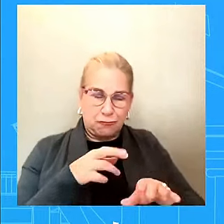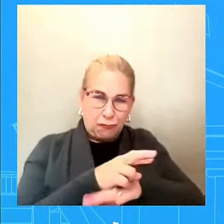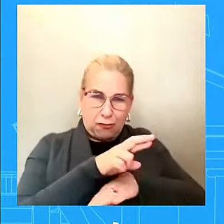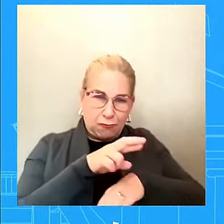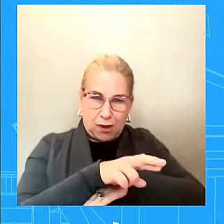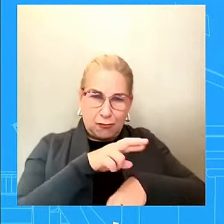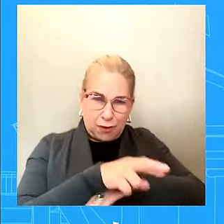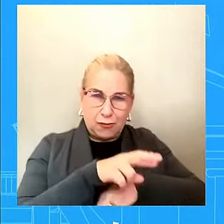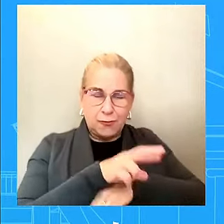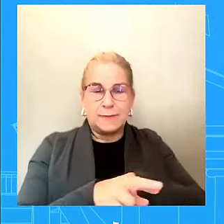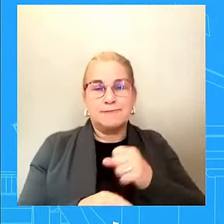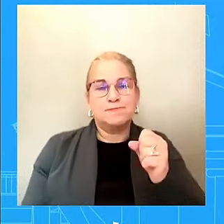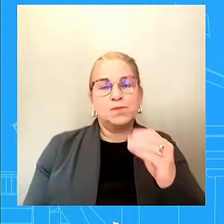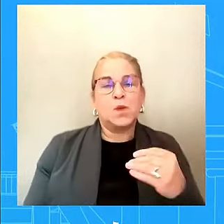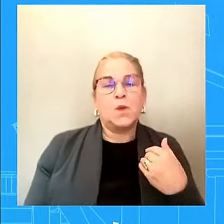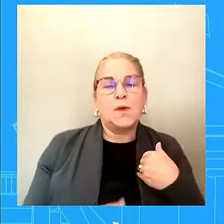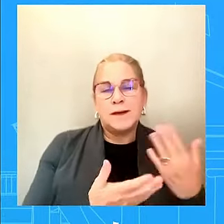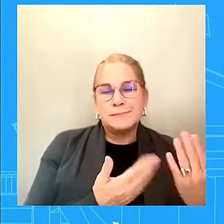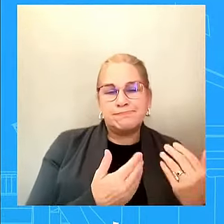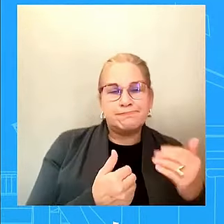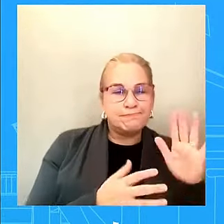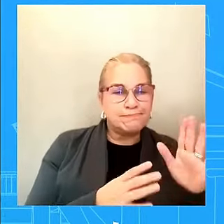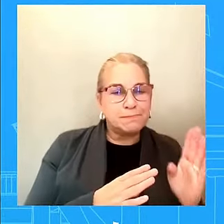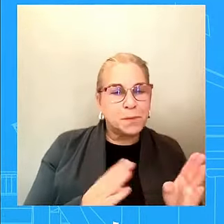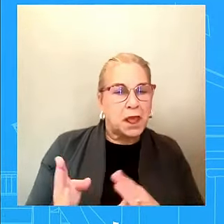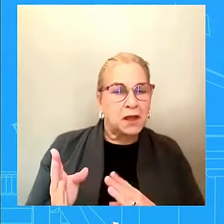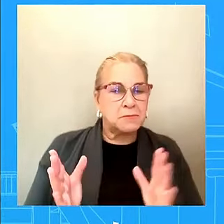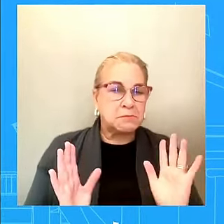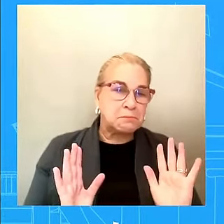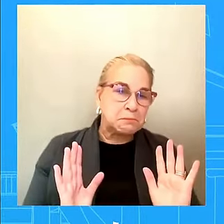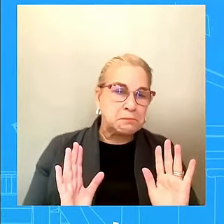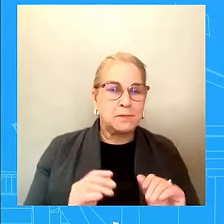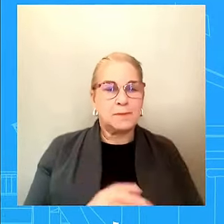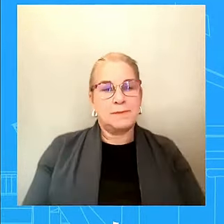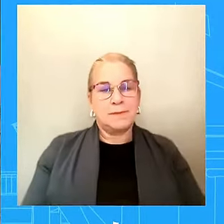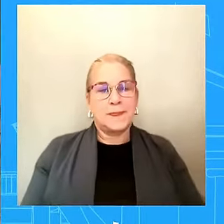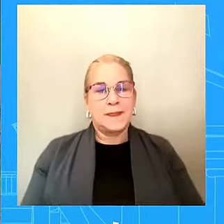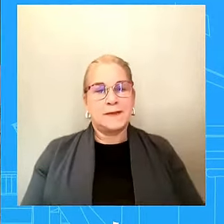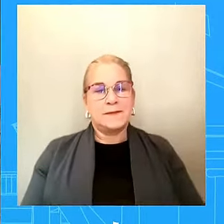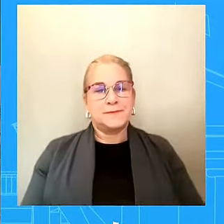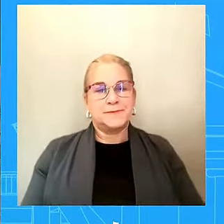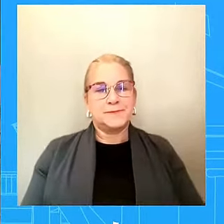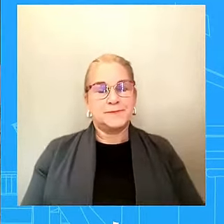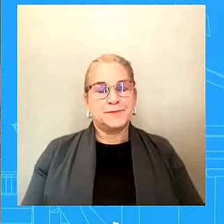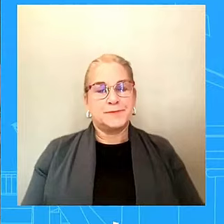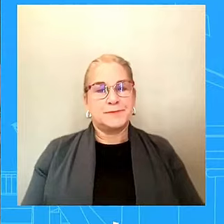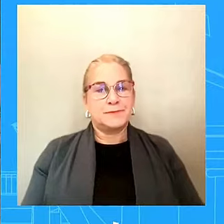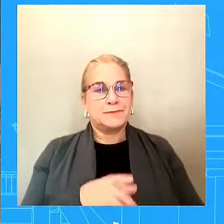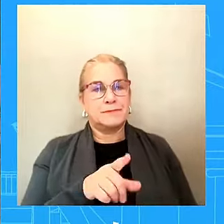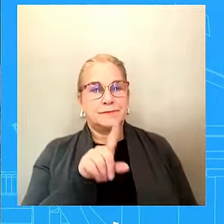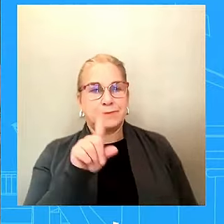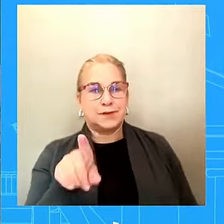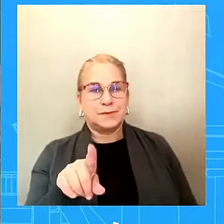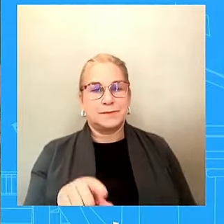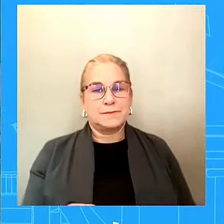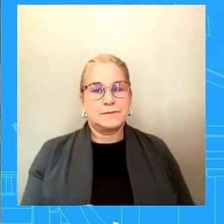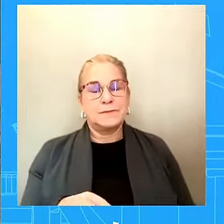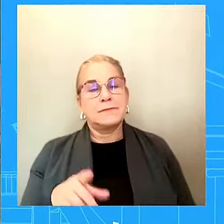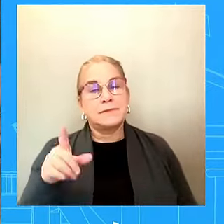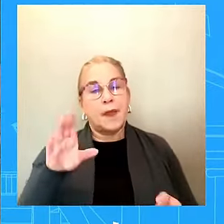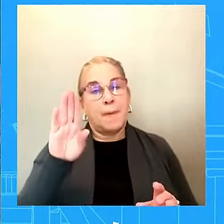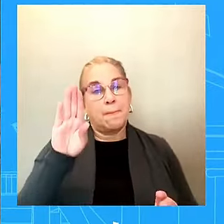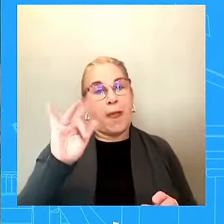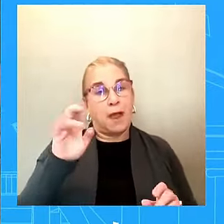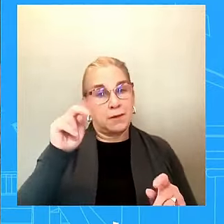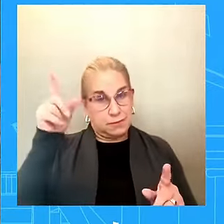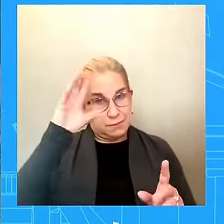Okay. Uh, yeah. Excuse me. Thanks, Karim. Yesterday, President Biden talked about, uh, Trump's, uh, rally in